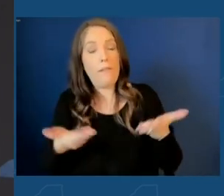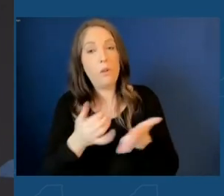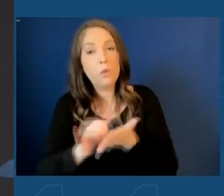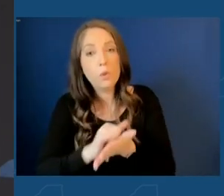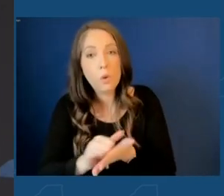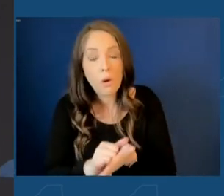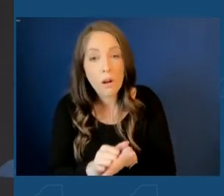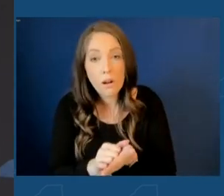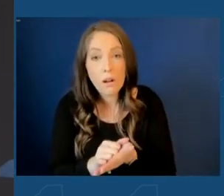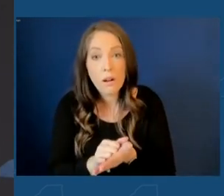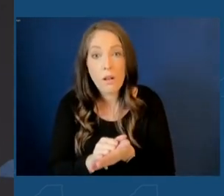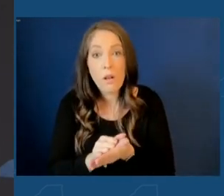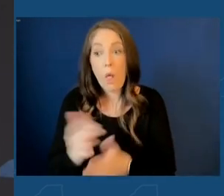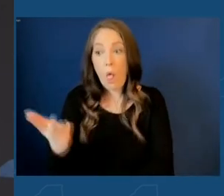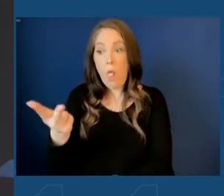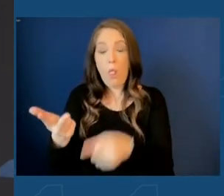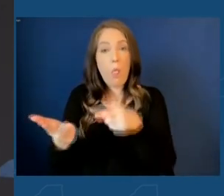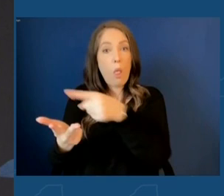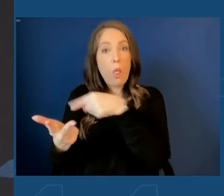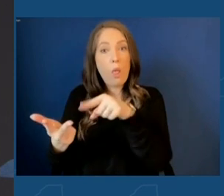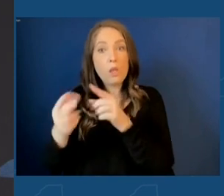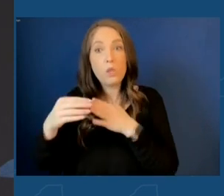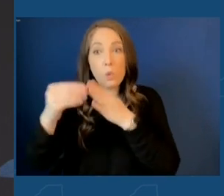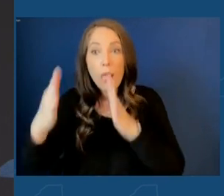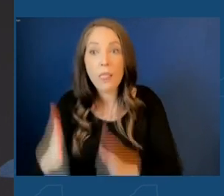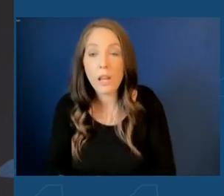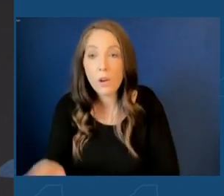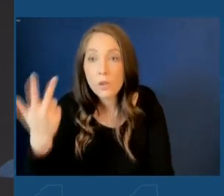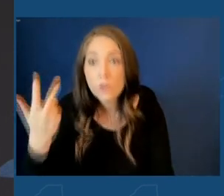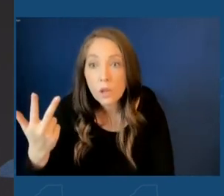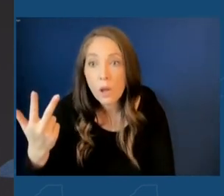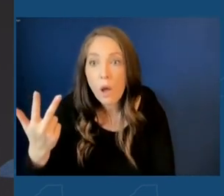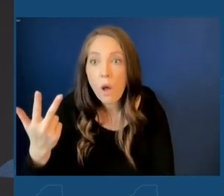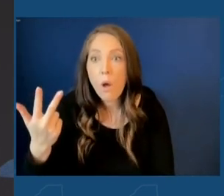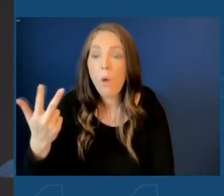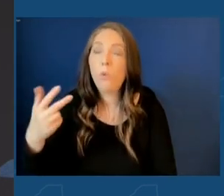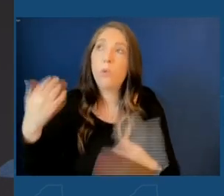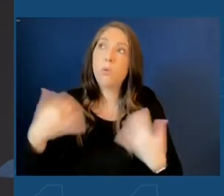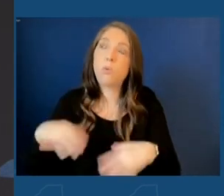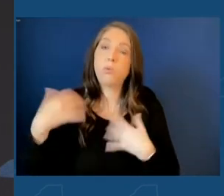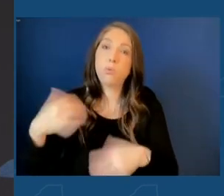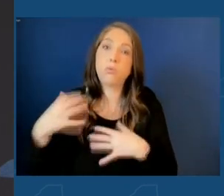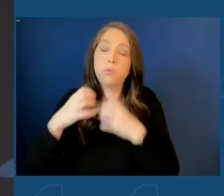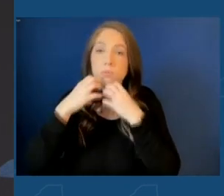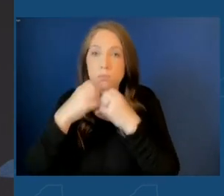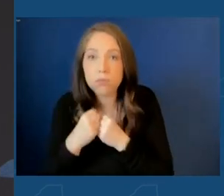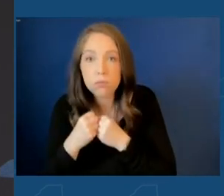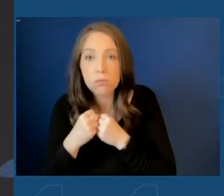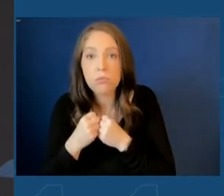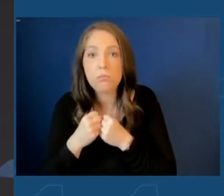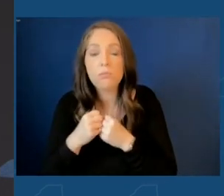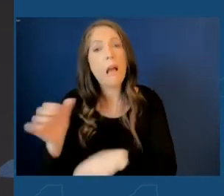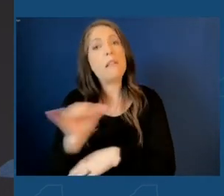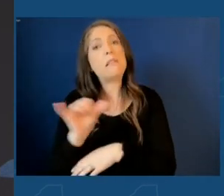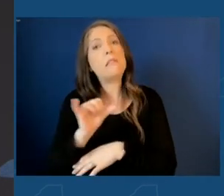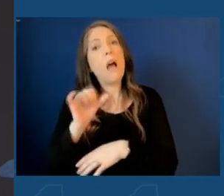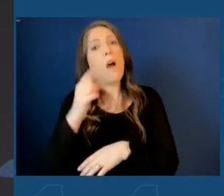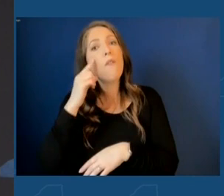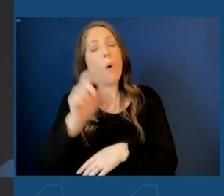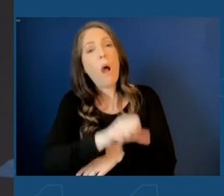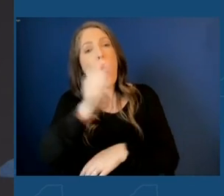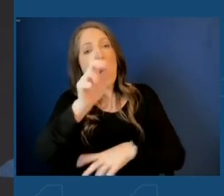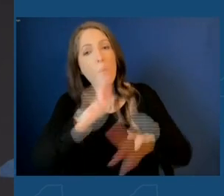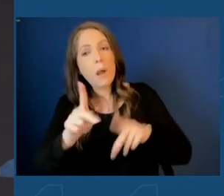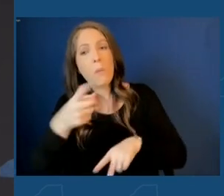Absent any of these three leaders on this stage, this project does not happen. And the same could be said for dozens of other people who worked every